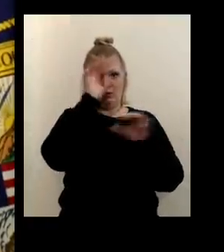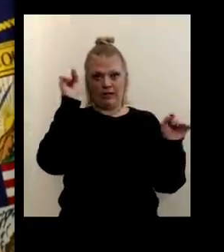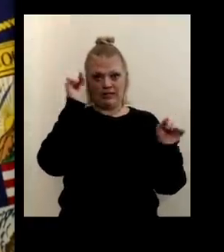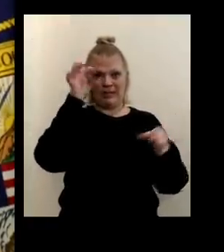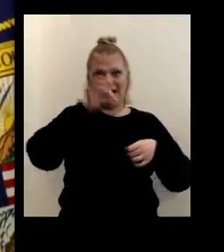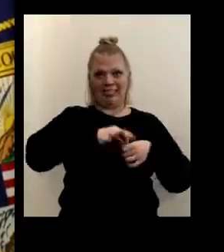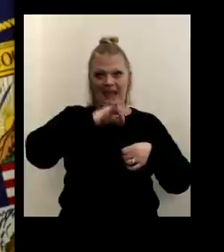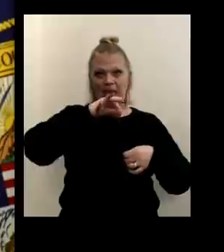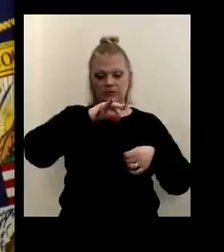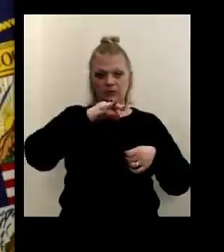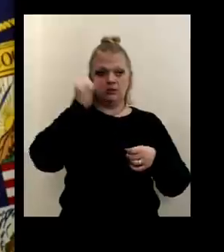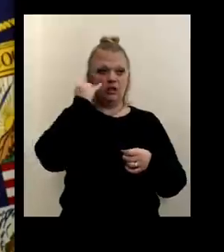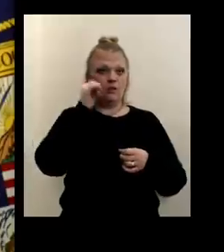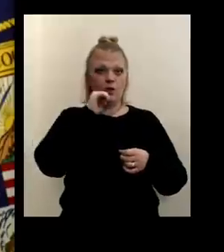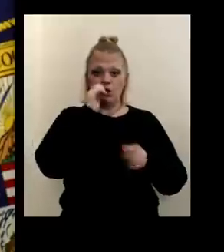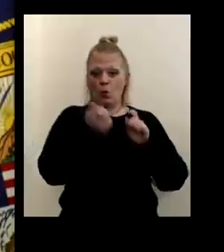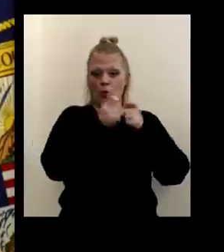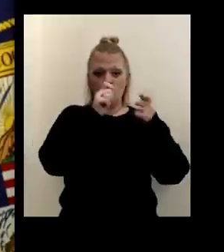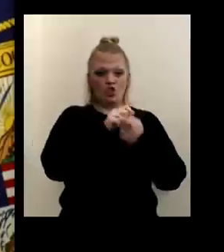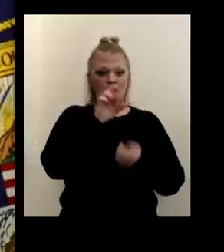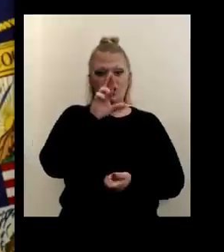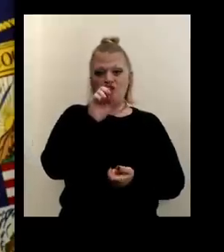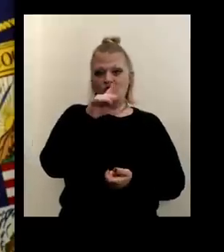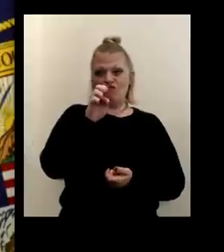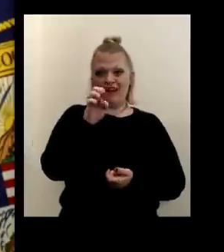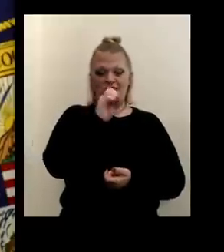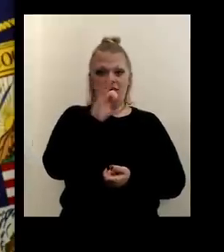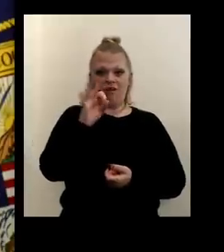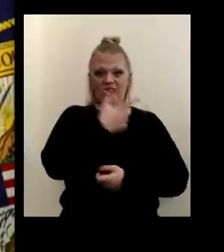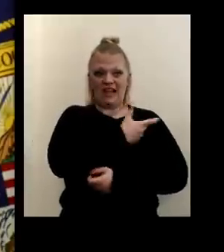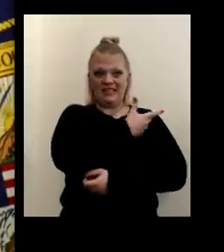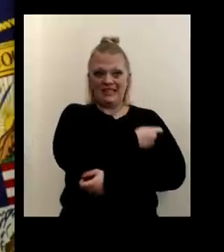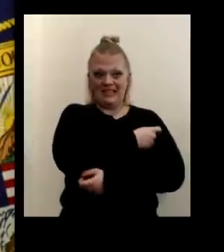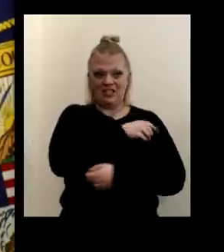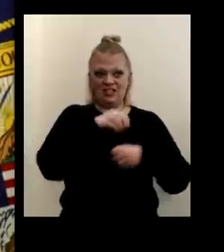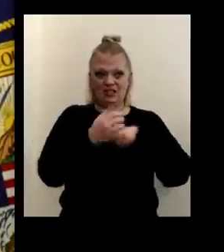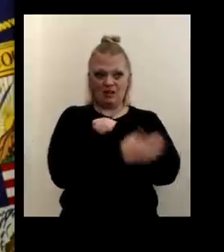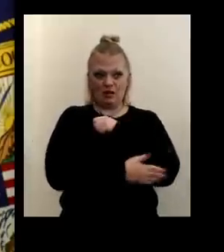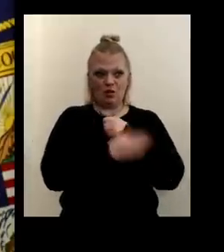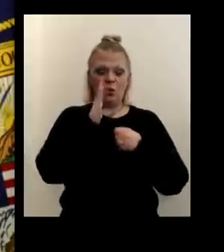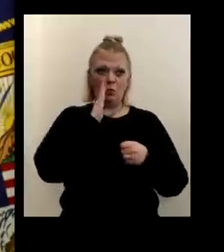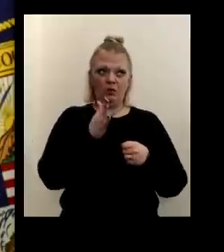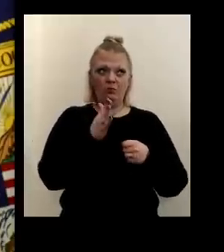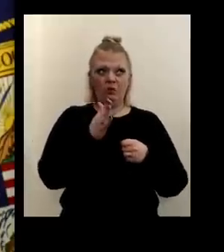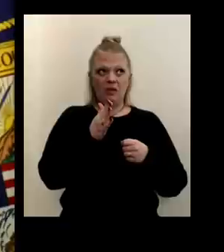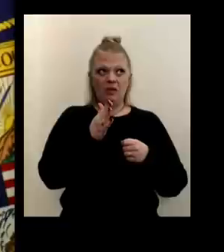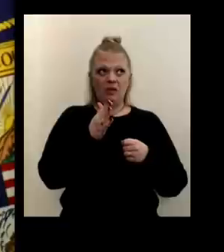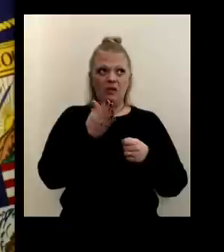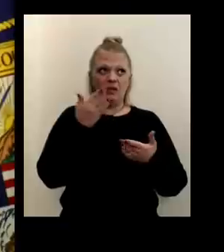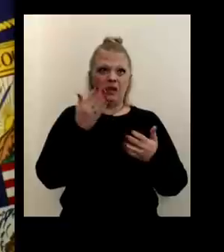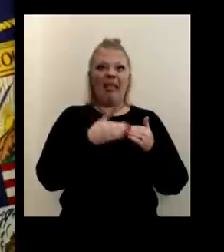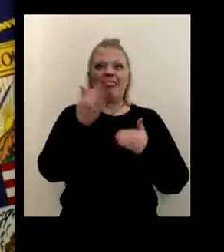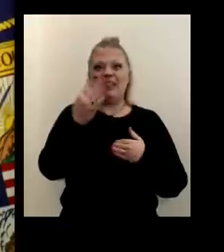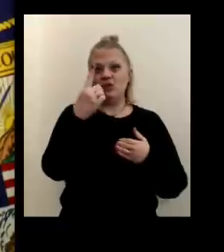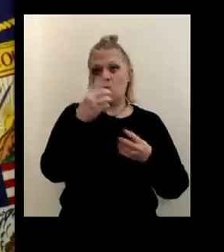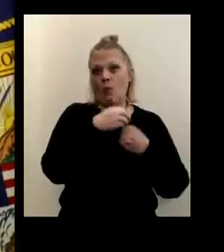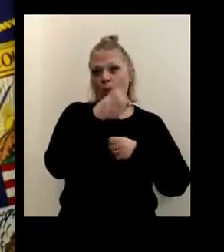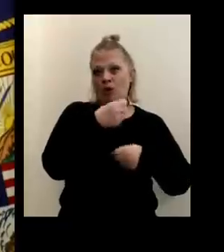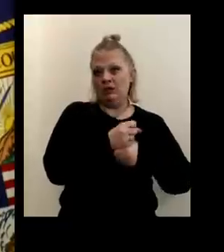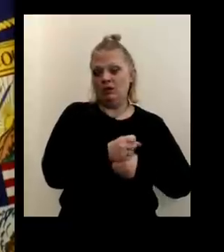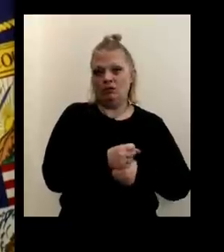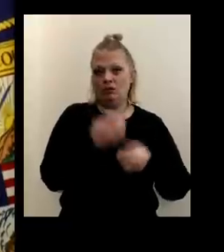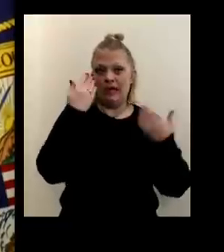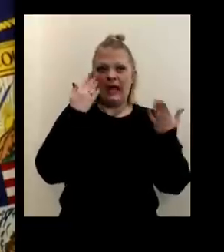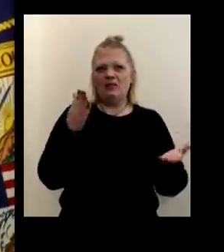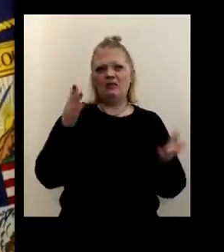do not change the rate of vaccinations in our company or country, it's probably going to be another year at least. Uh, and I don't know what